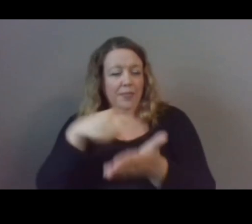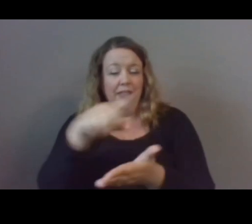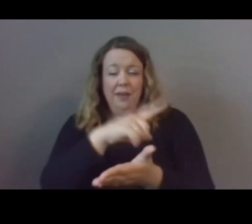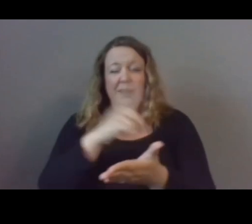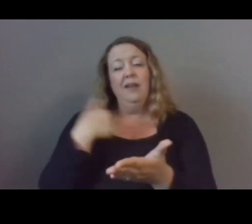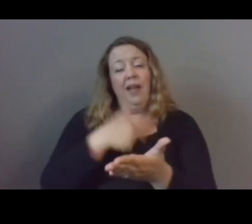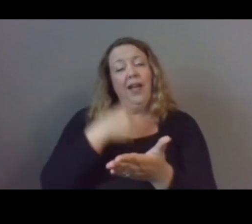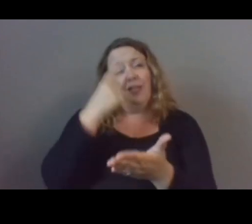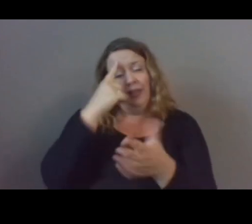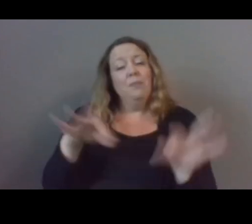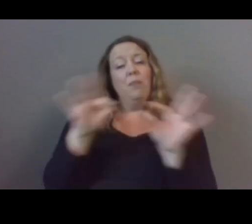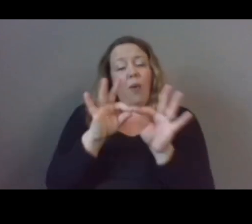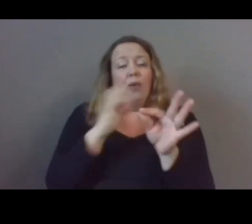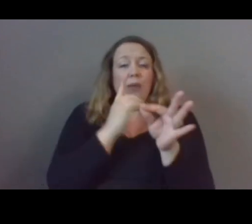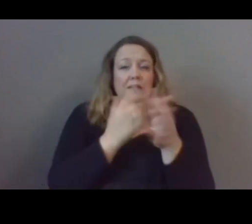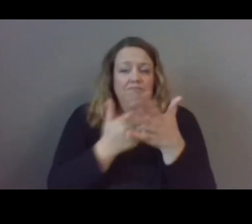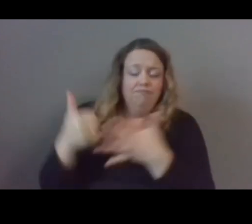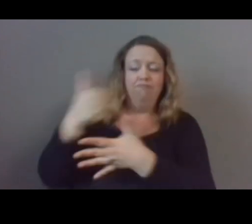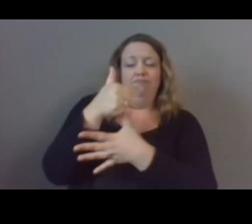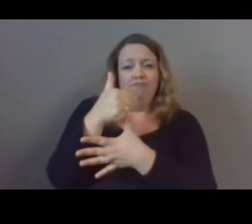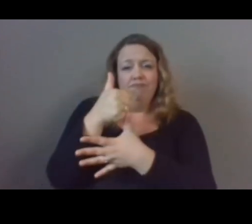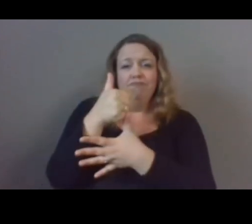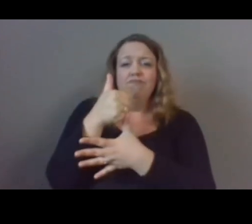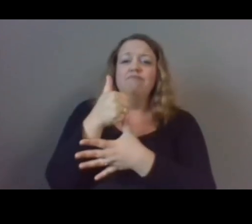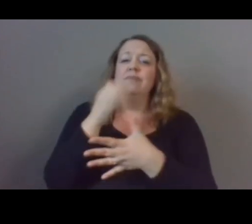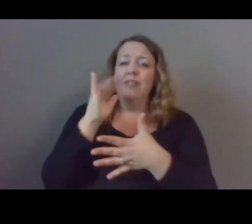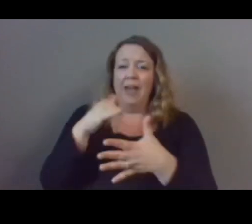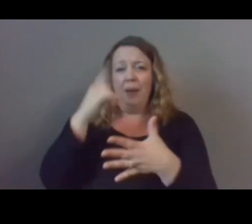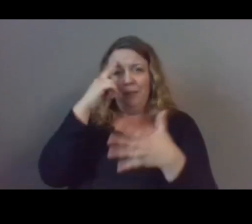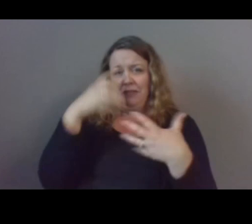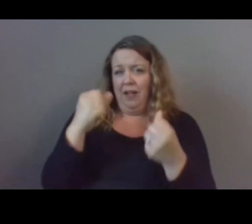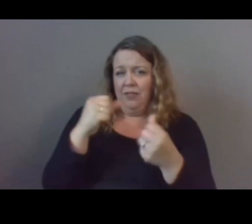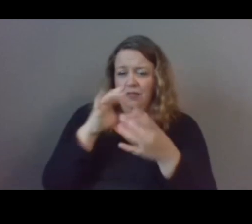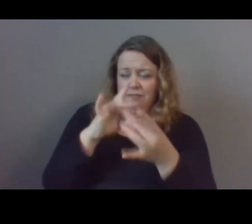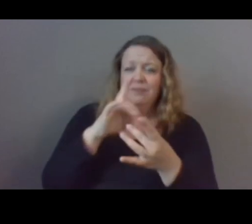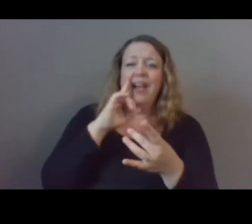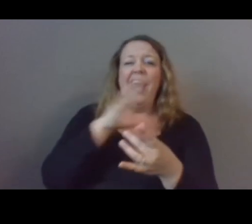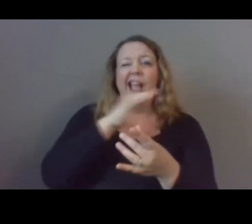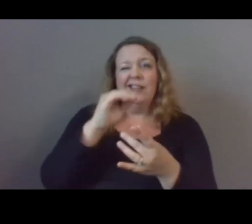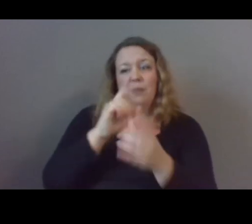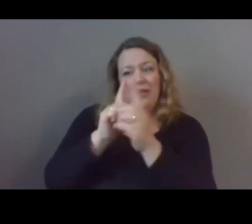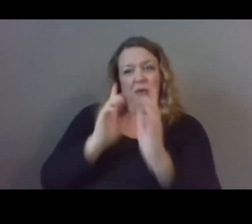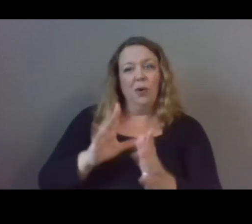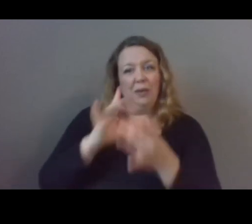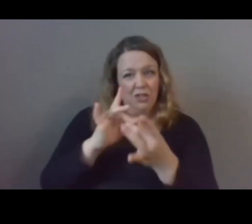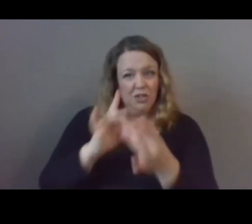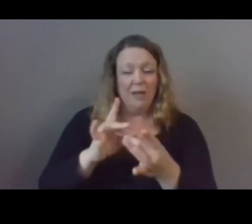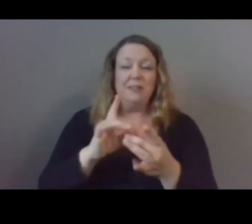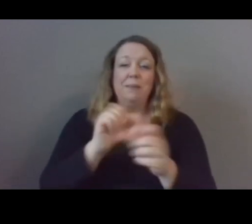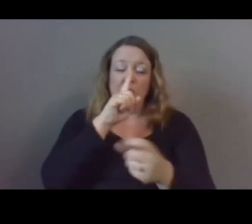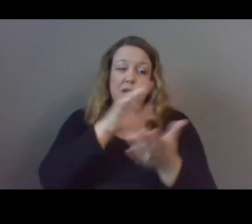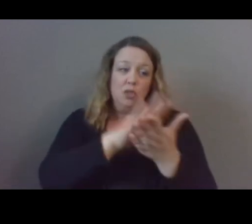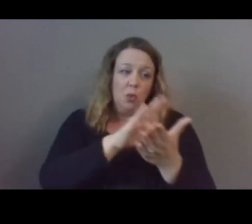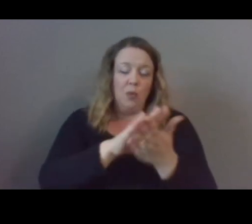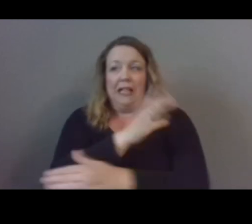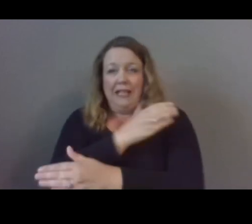relationships and ensure that our schools, community organizations, and clinical settings have the tools to work together and help young people